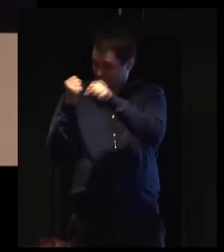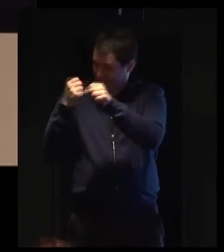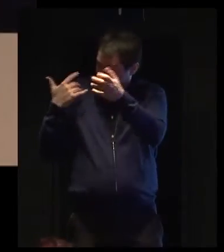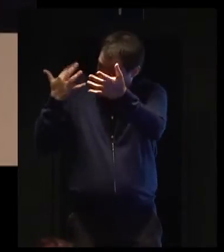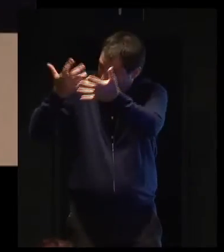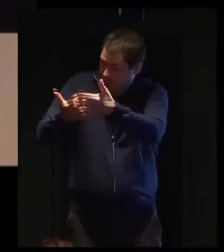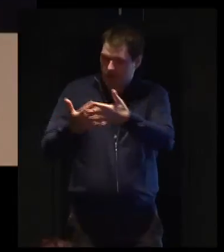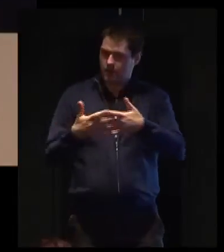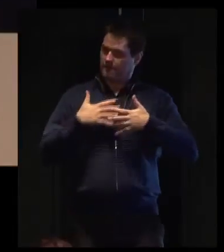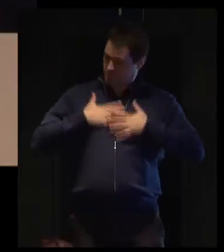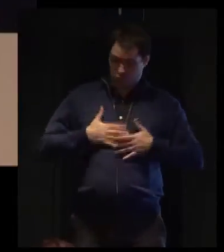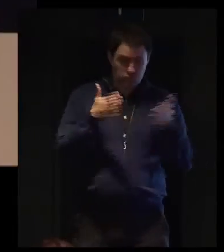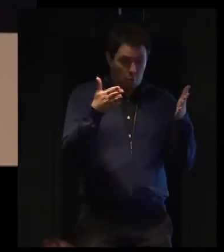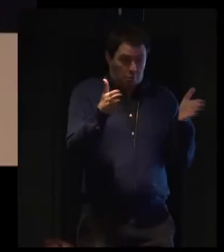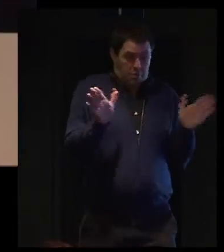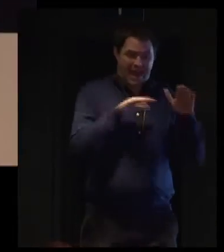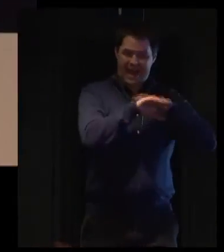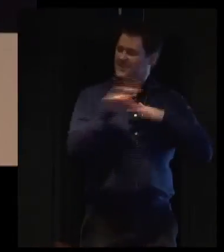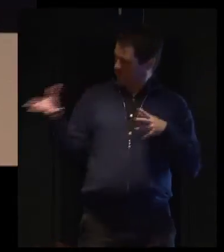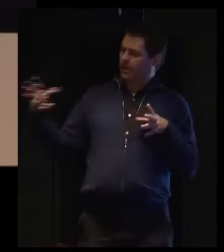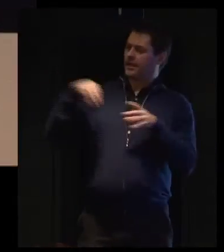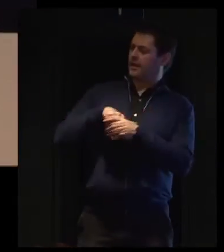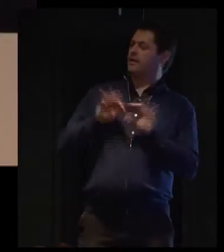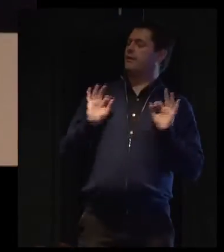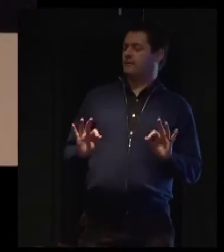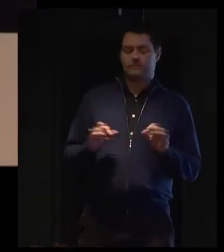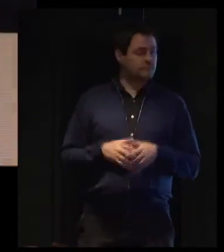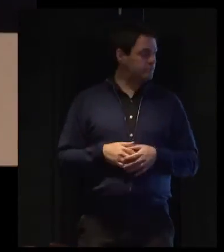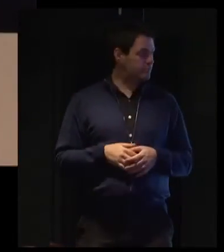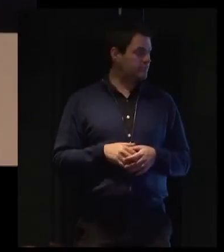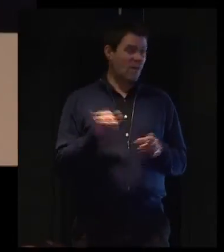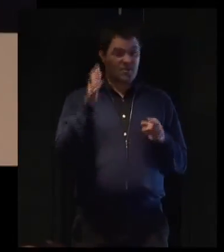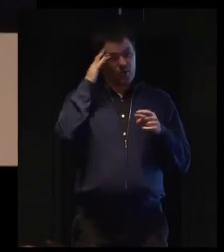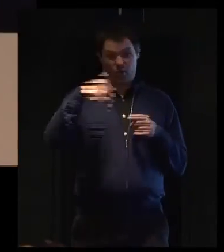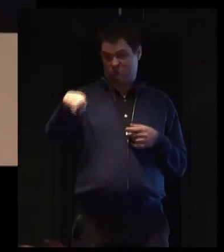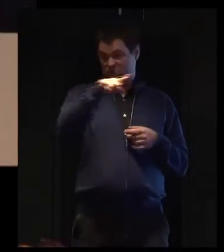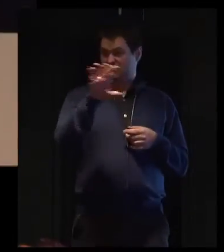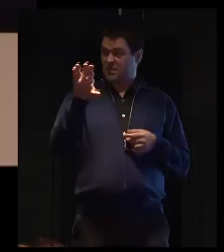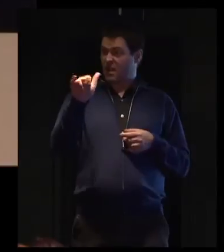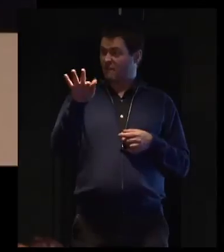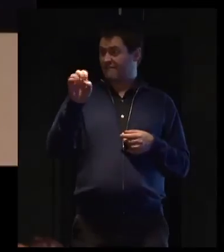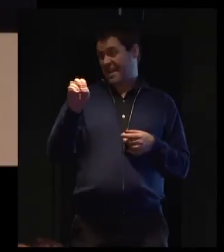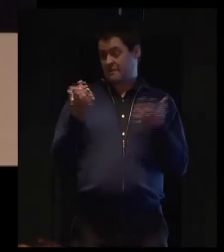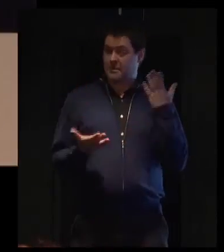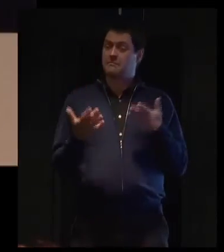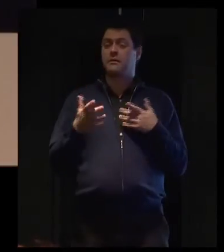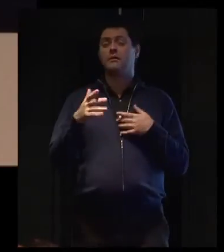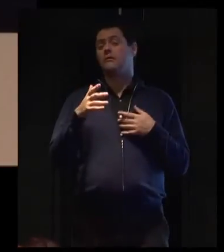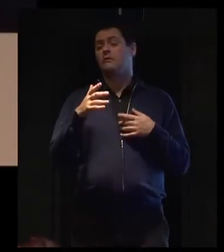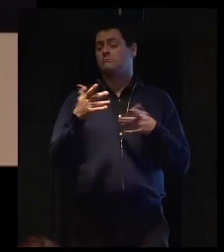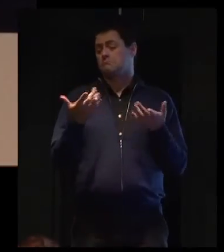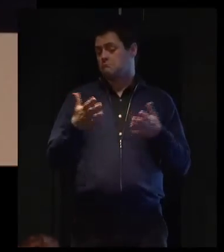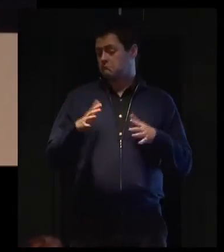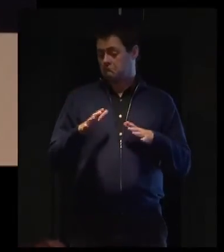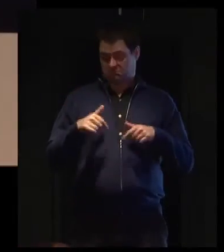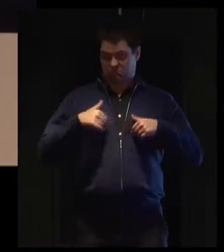Also with our cafe hat on, you may have people who are coming from different countries for European games, who may not be aware